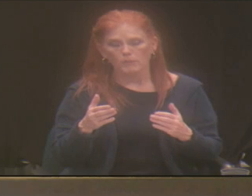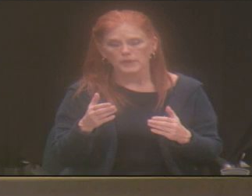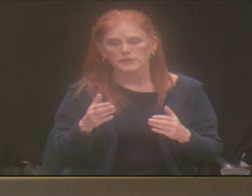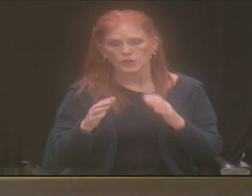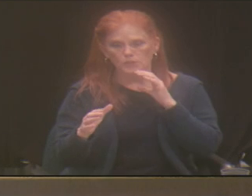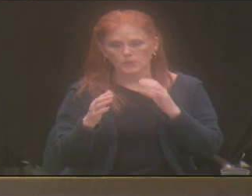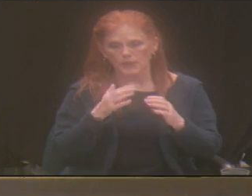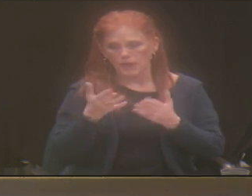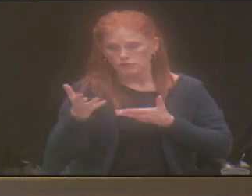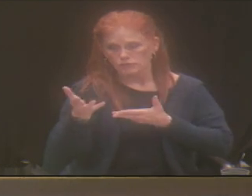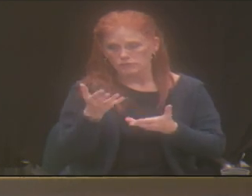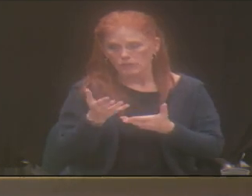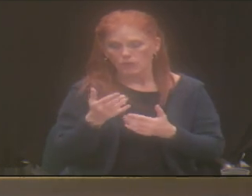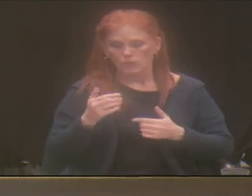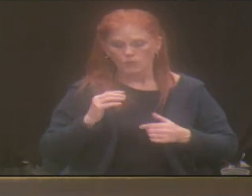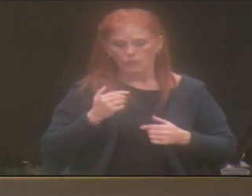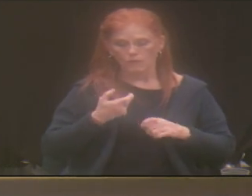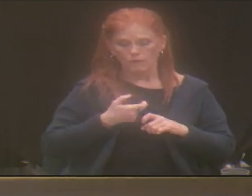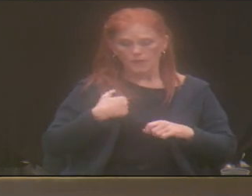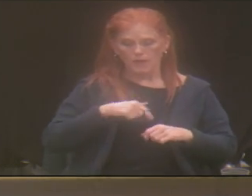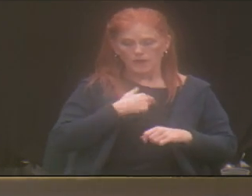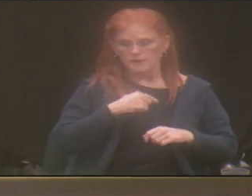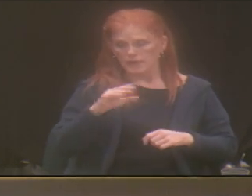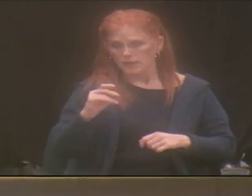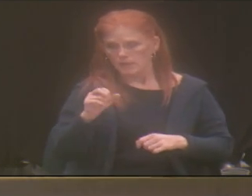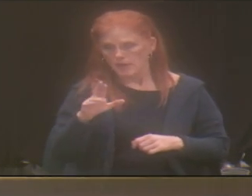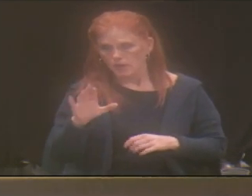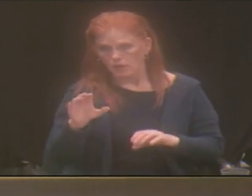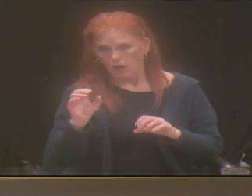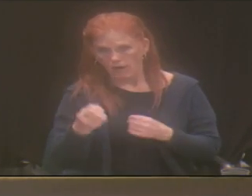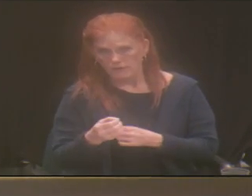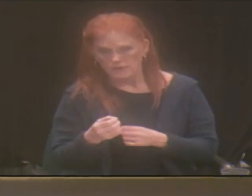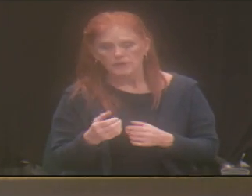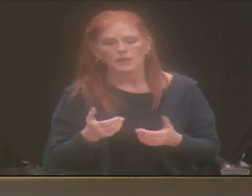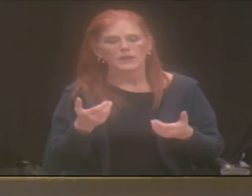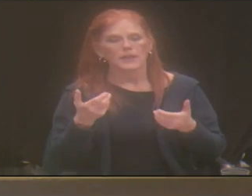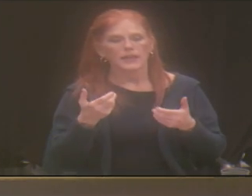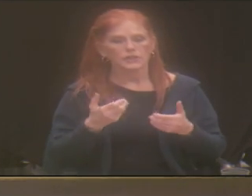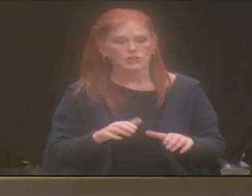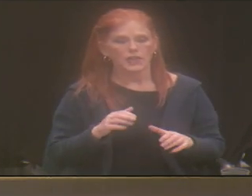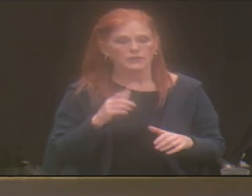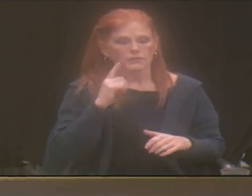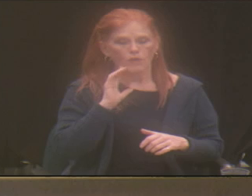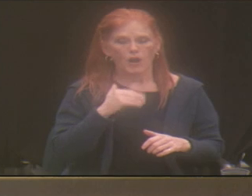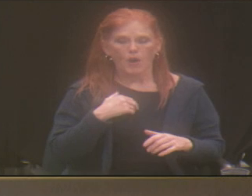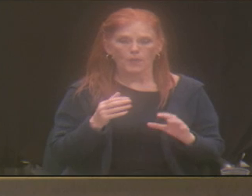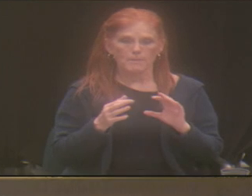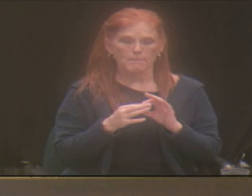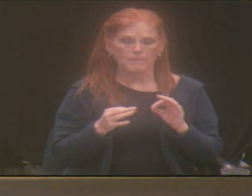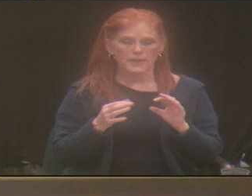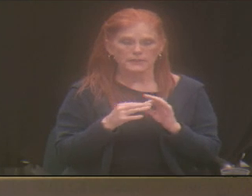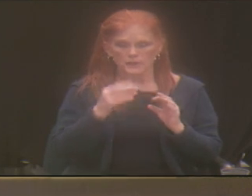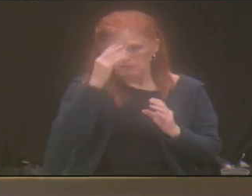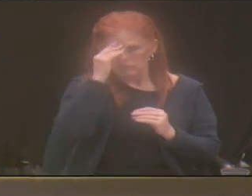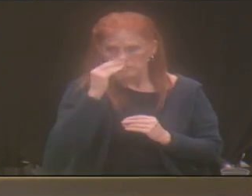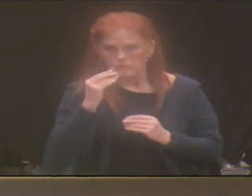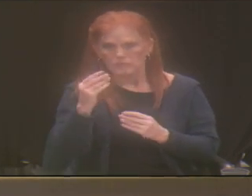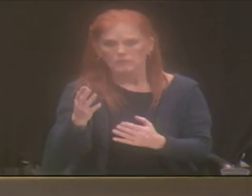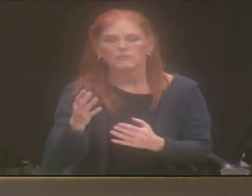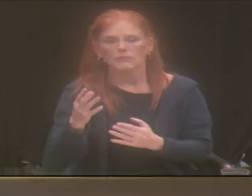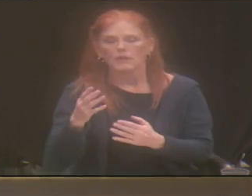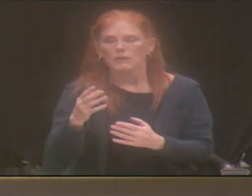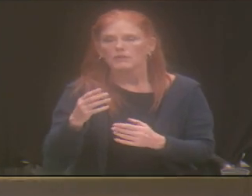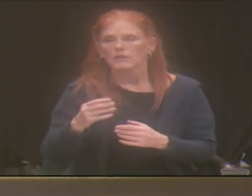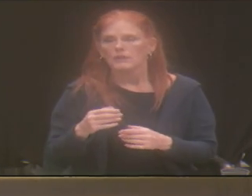with the mayor's office and an opportunity to kind of get our message forwarded to the administration in